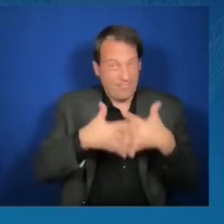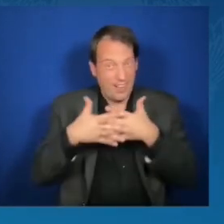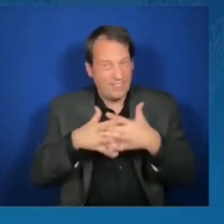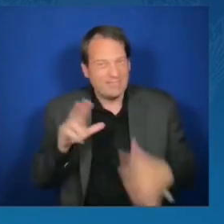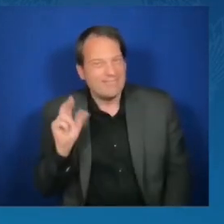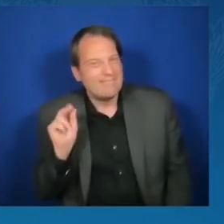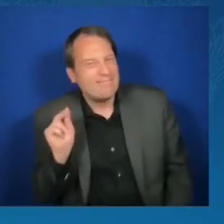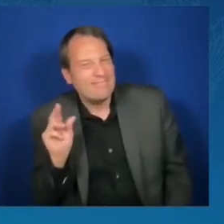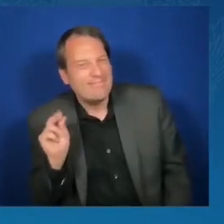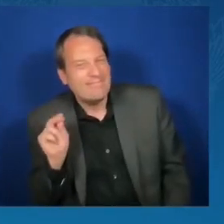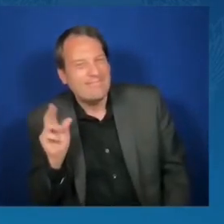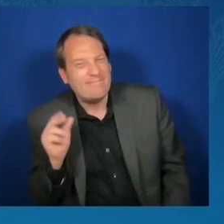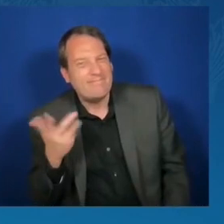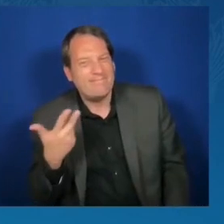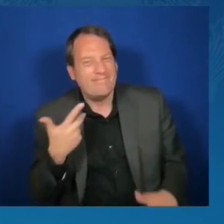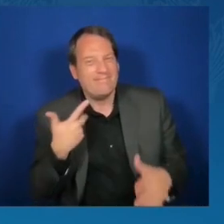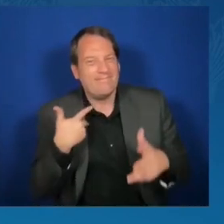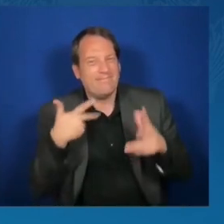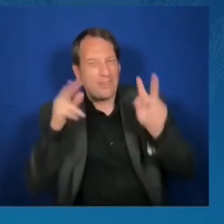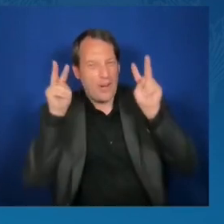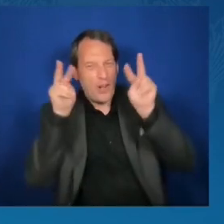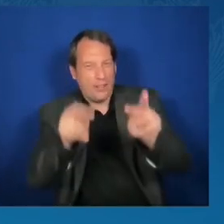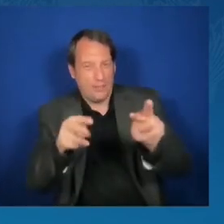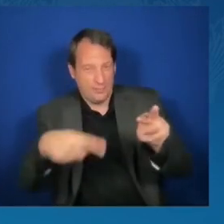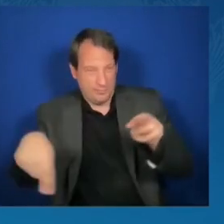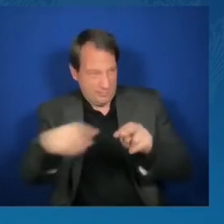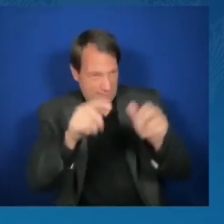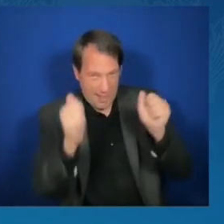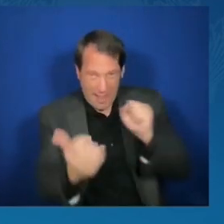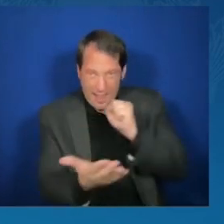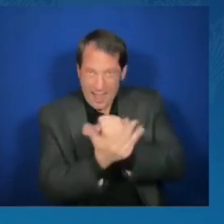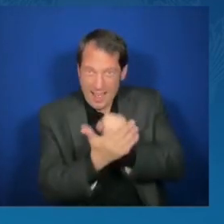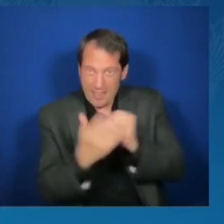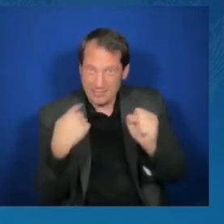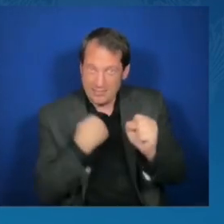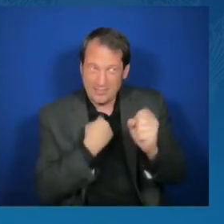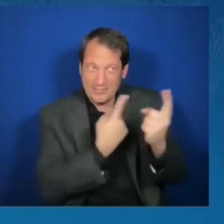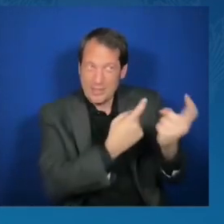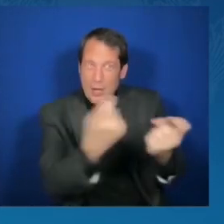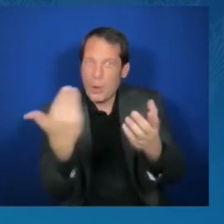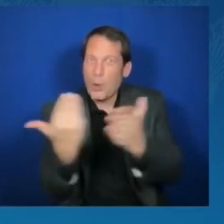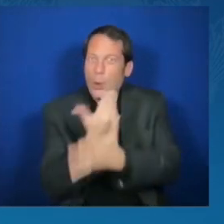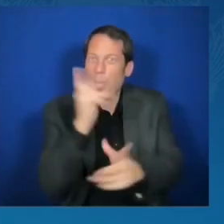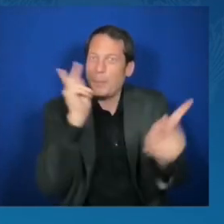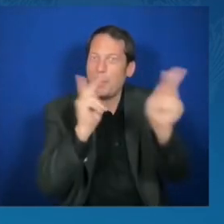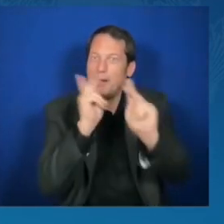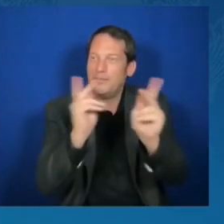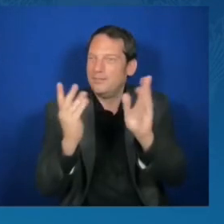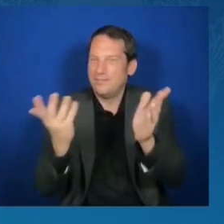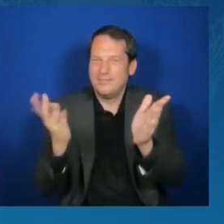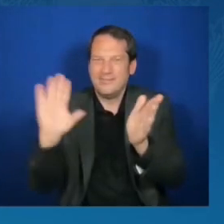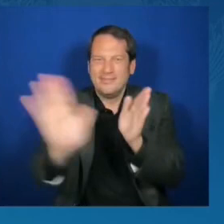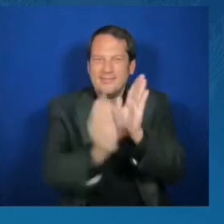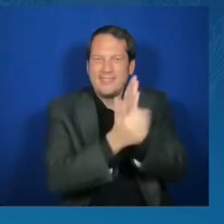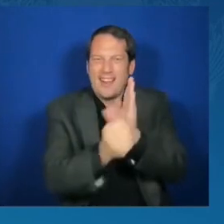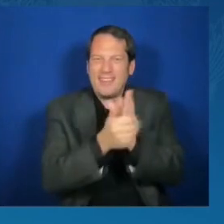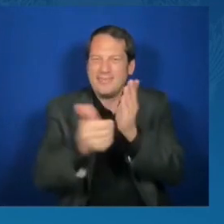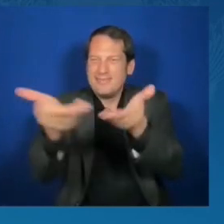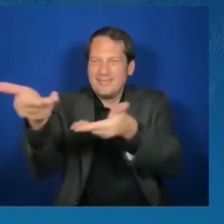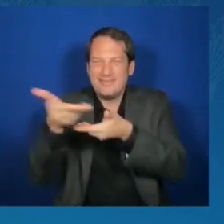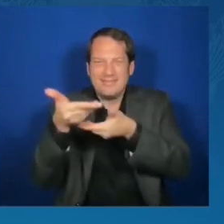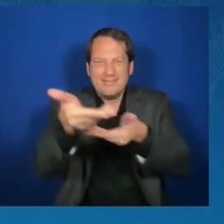powerfully about how having a connection to this country and to one in Africa gives you the best of both worlds.